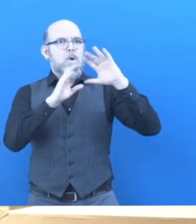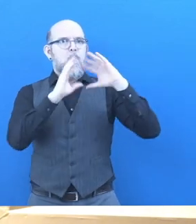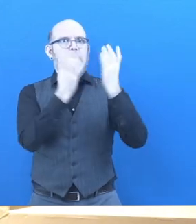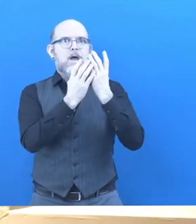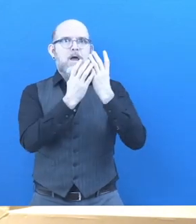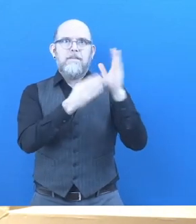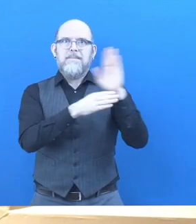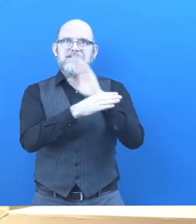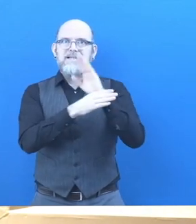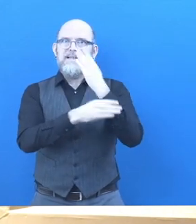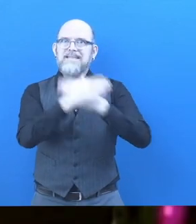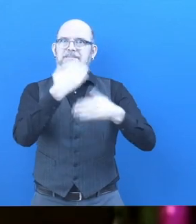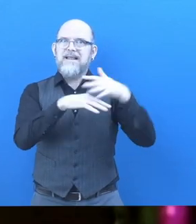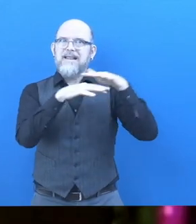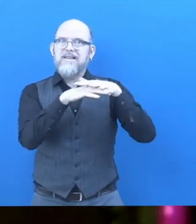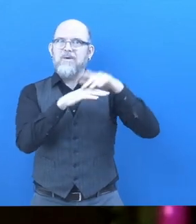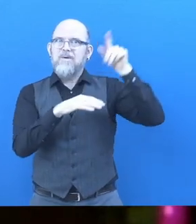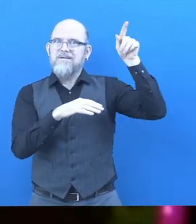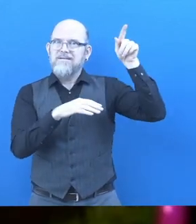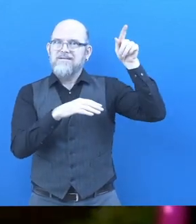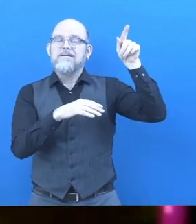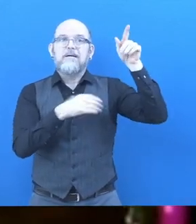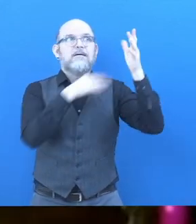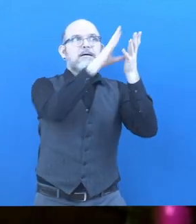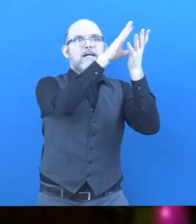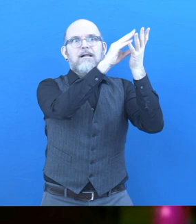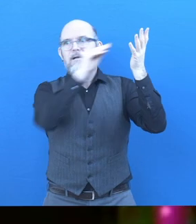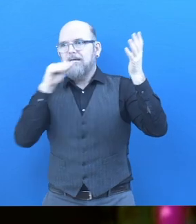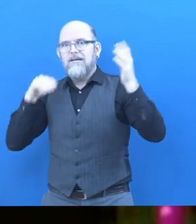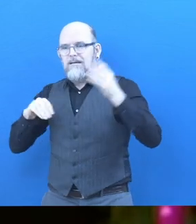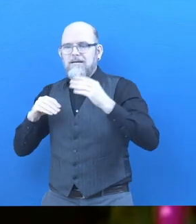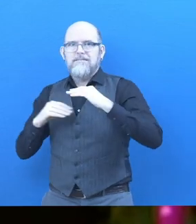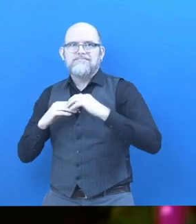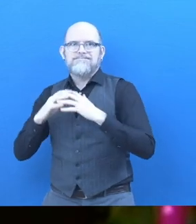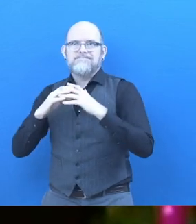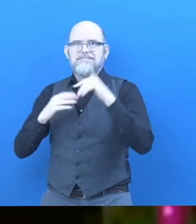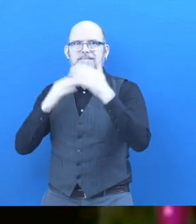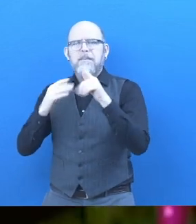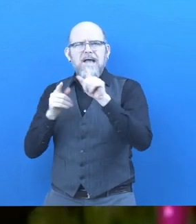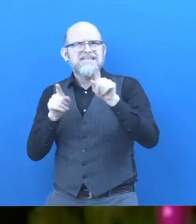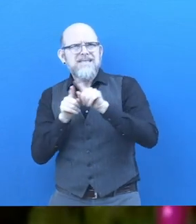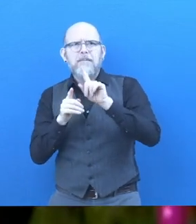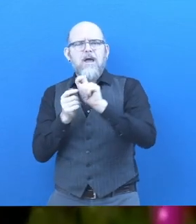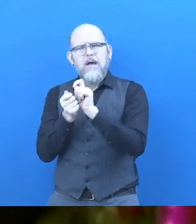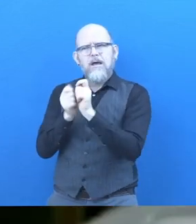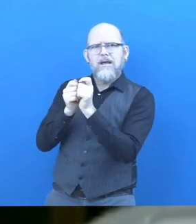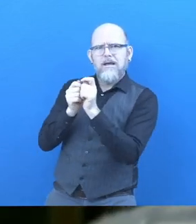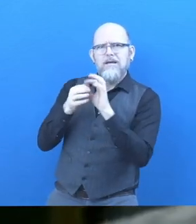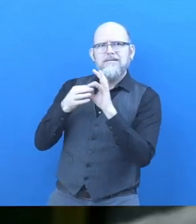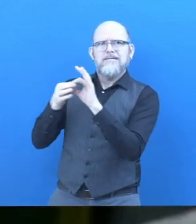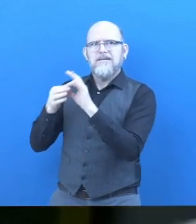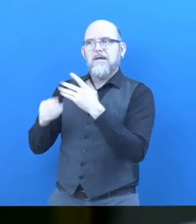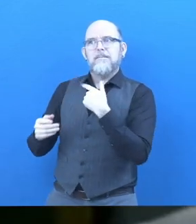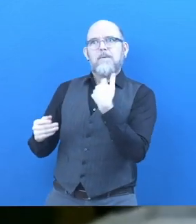is different about this network is that it is really driven from the employers while of course there are